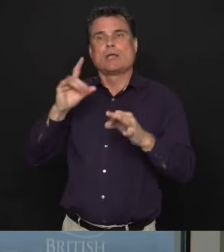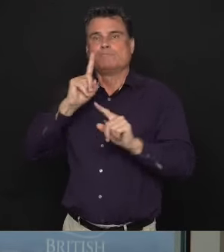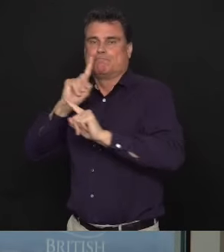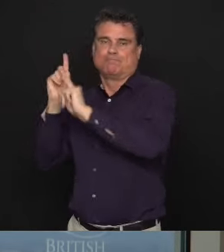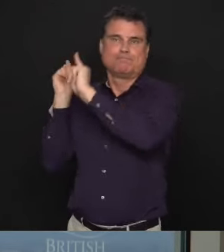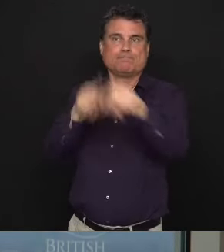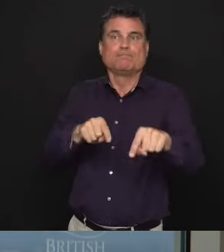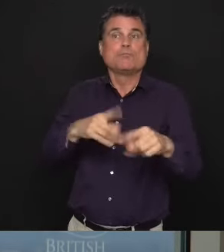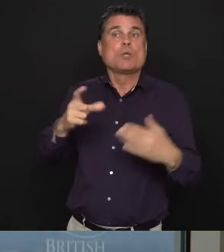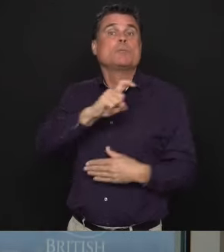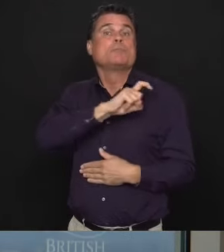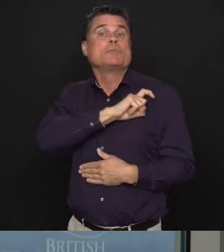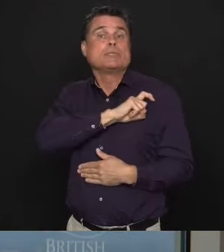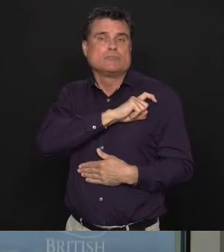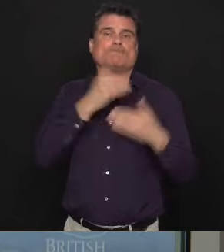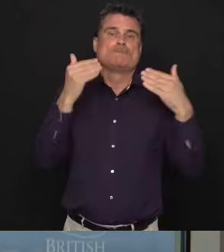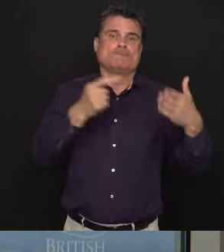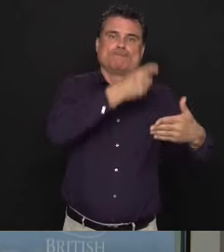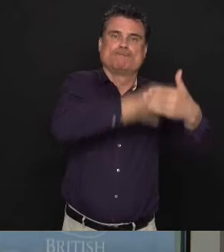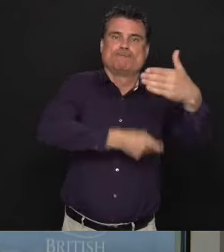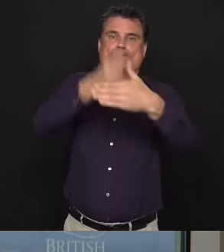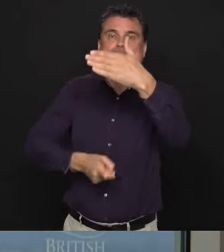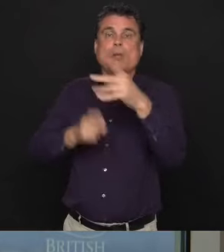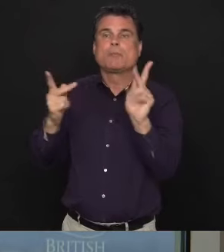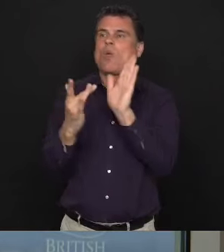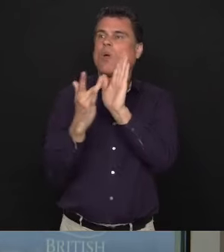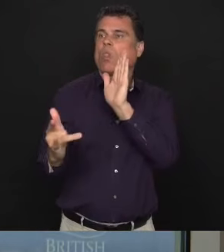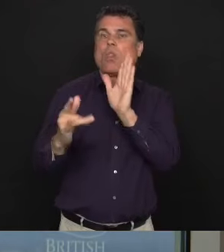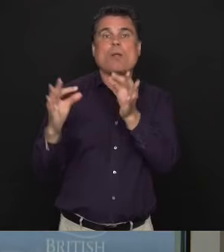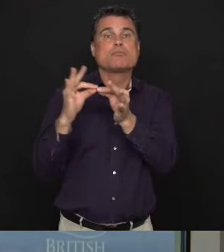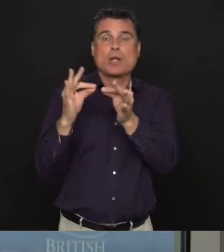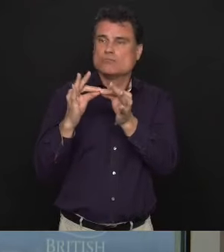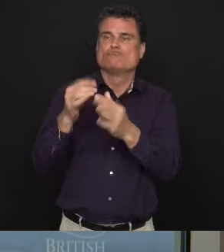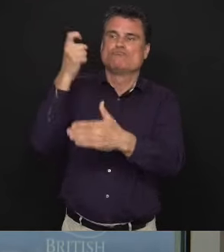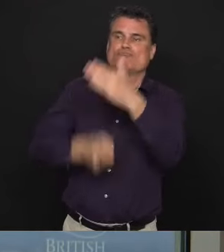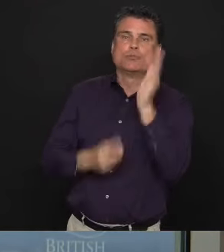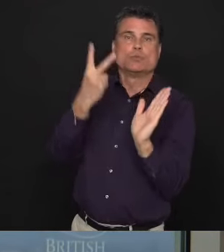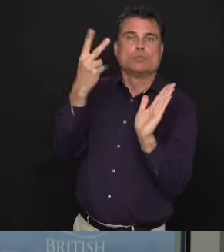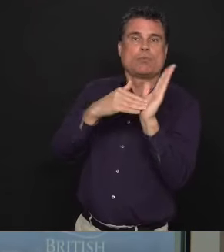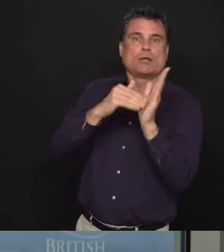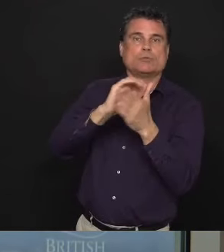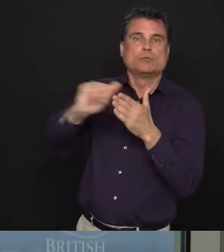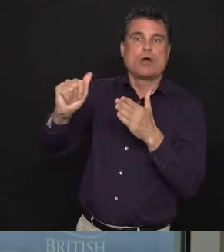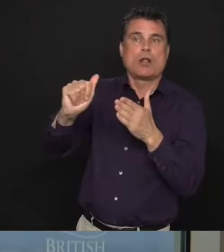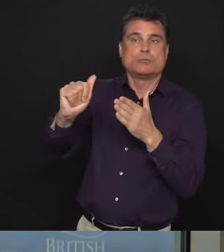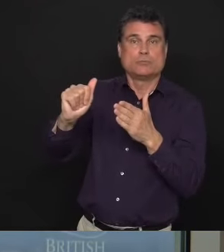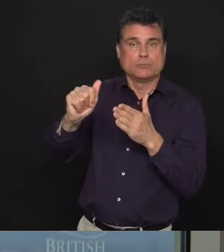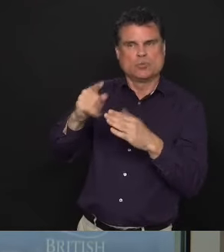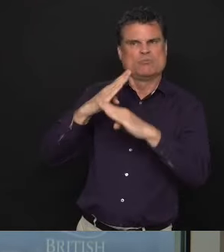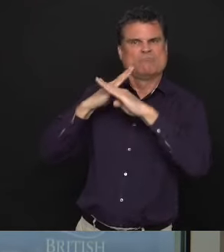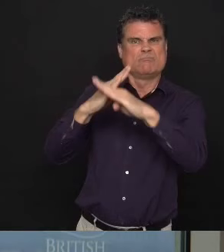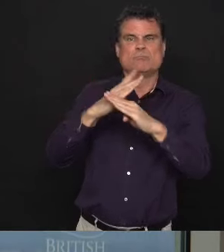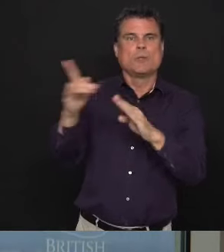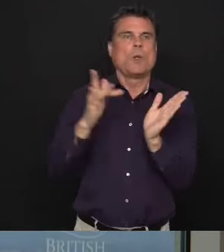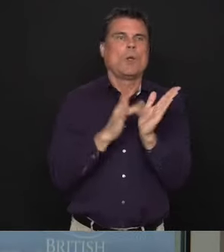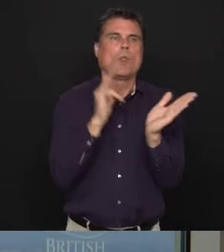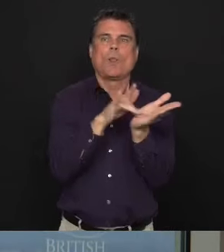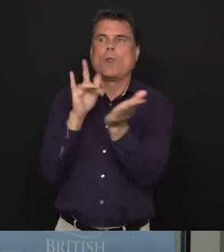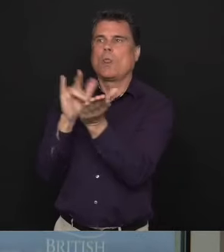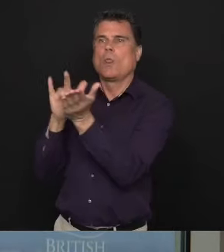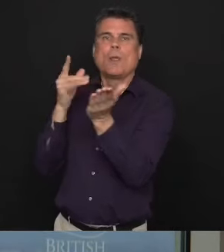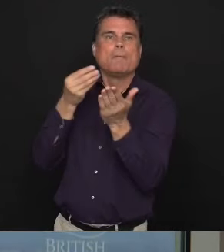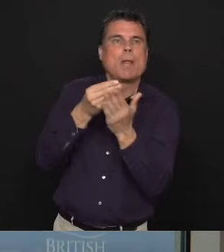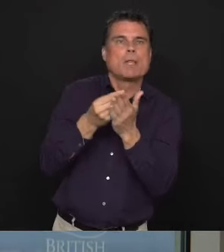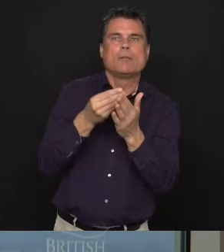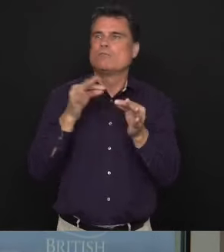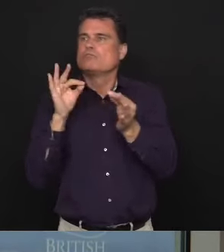for these shameful practices. For price gouging and the reselling of medical supplies and other essential goods